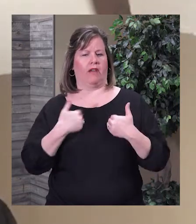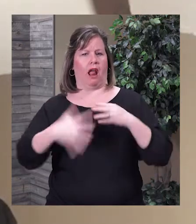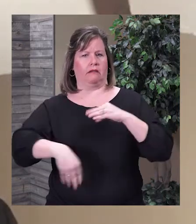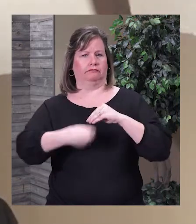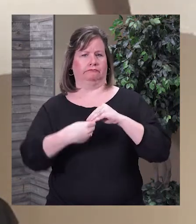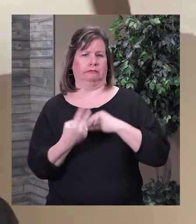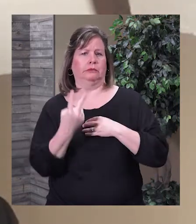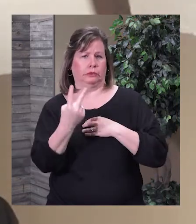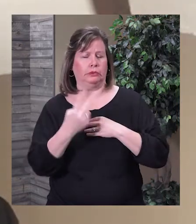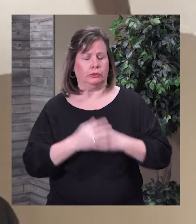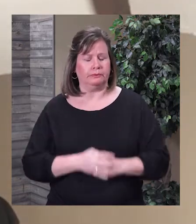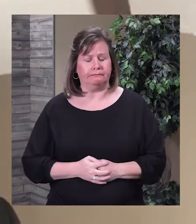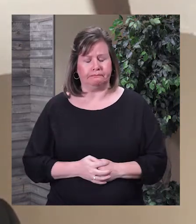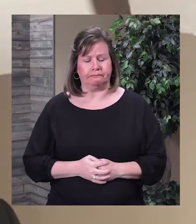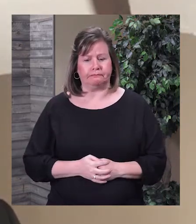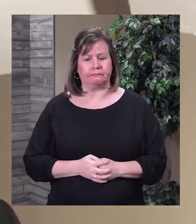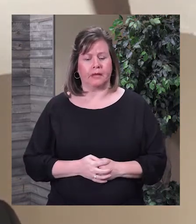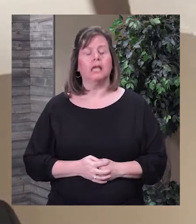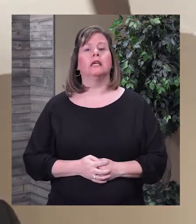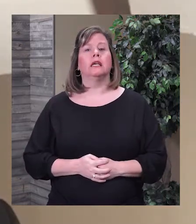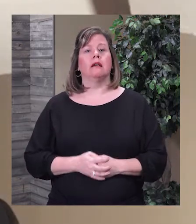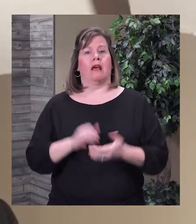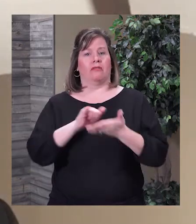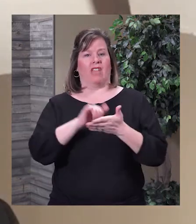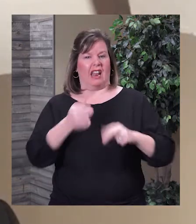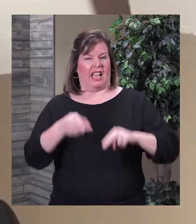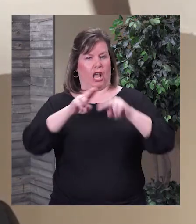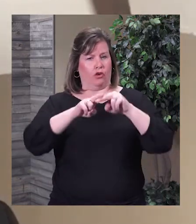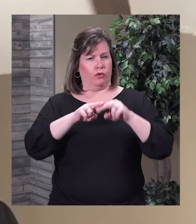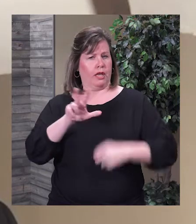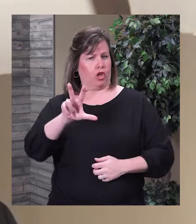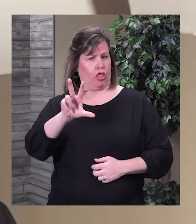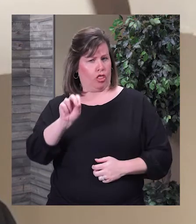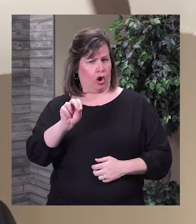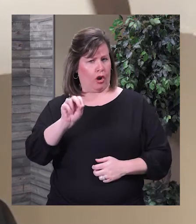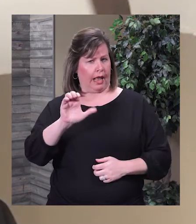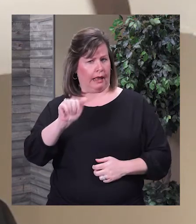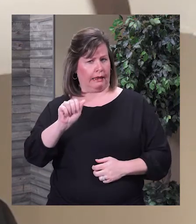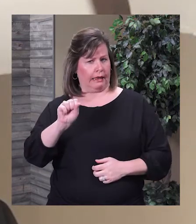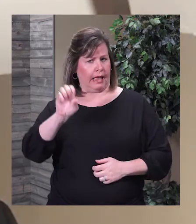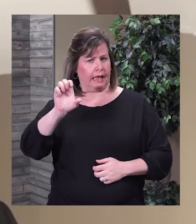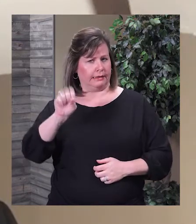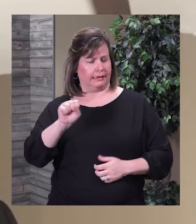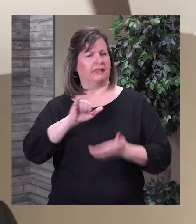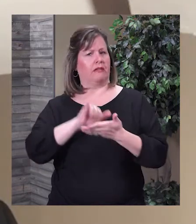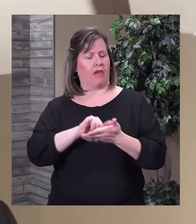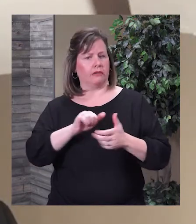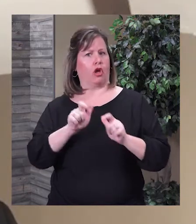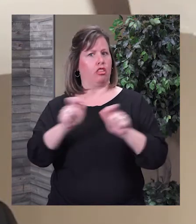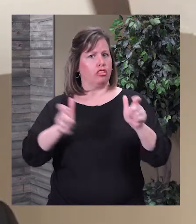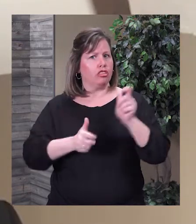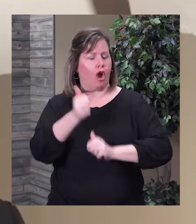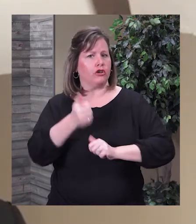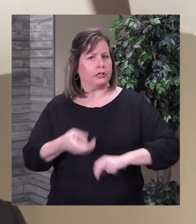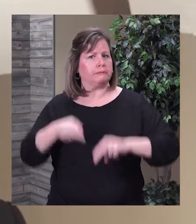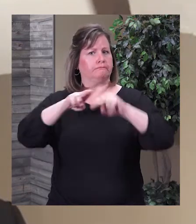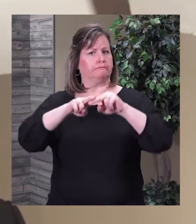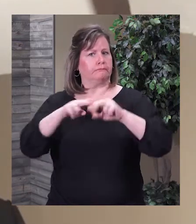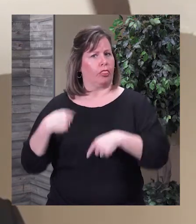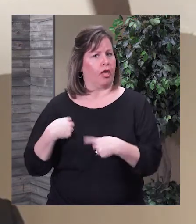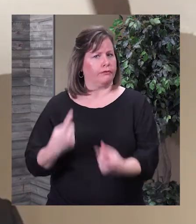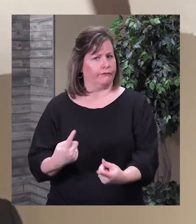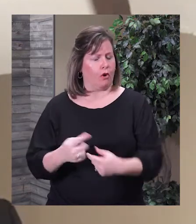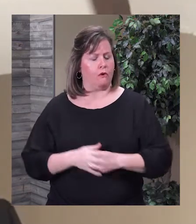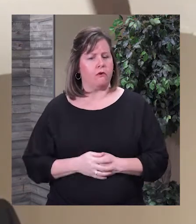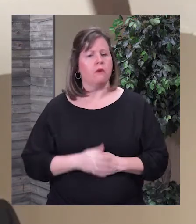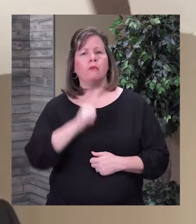24 hours. This increase of 30 is actually the largest increase we've seen in any one day thus far. It really shouldn't